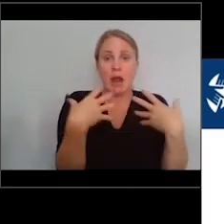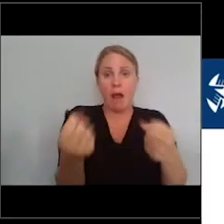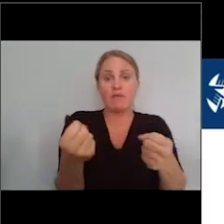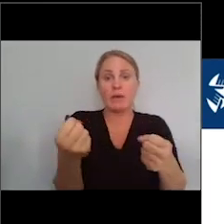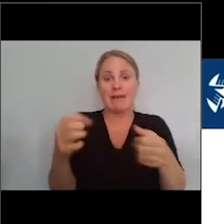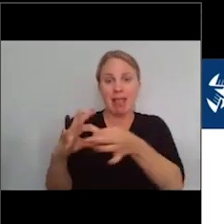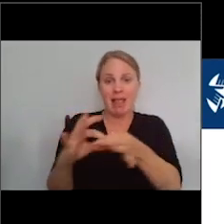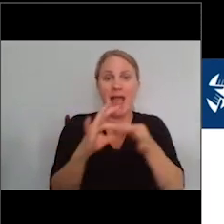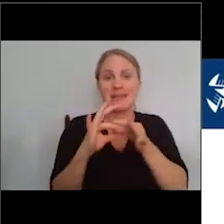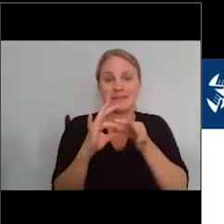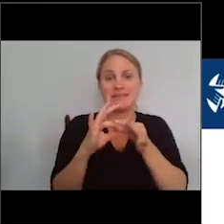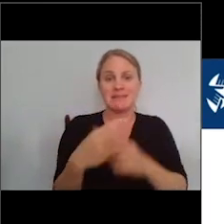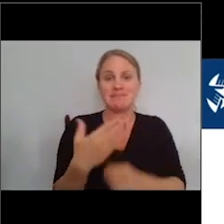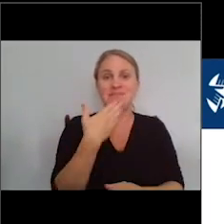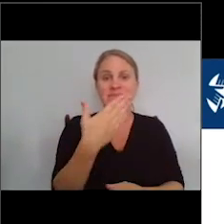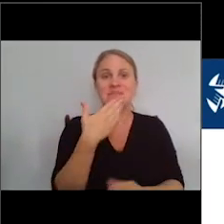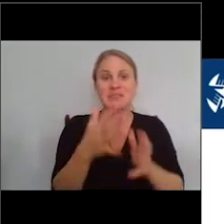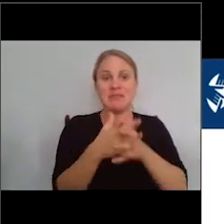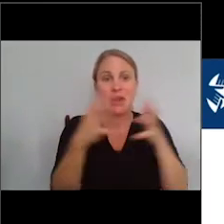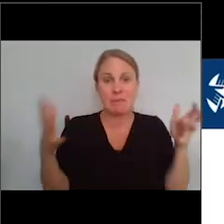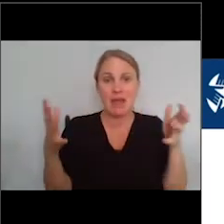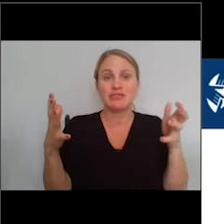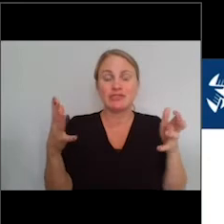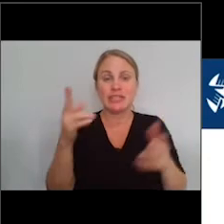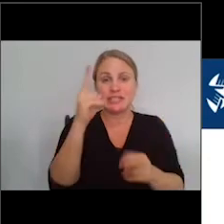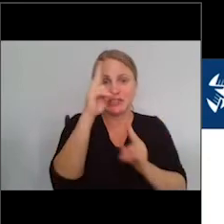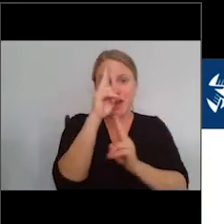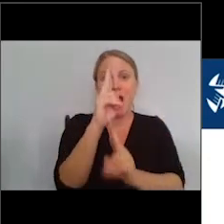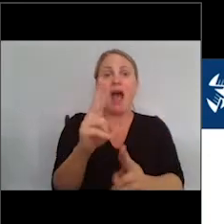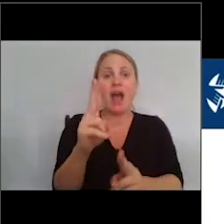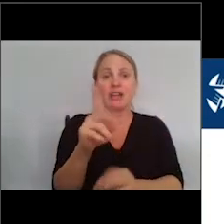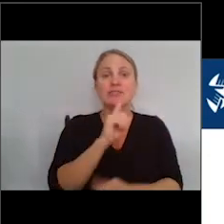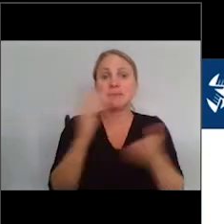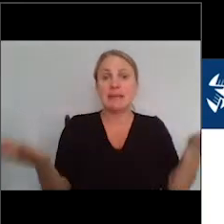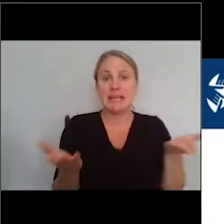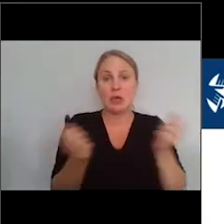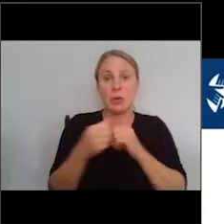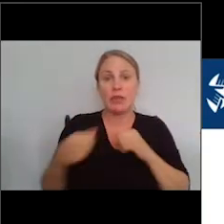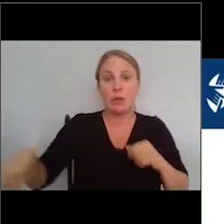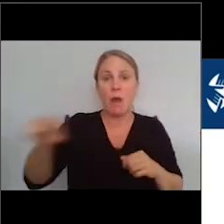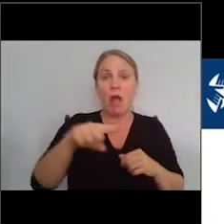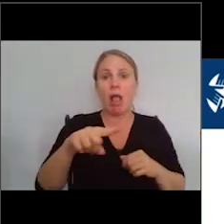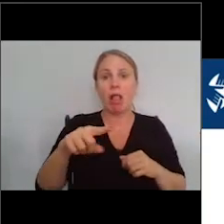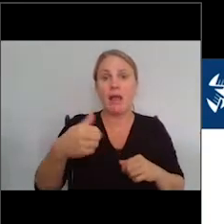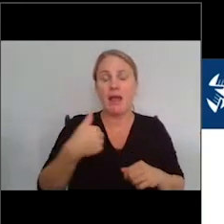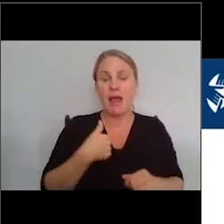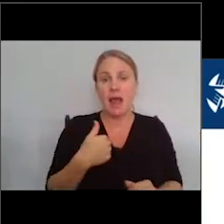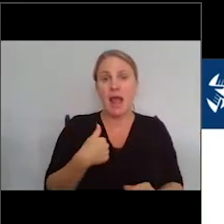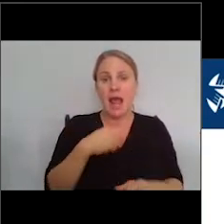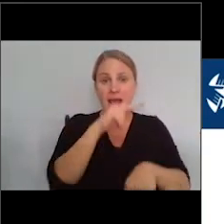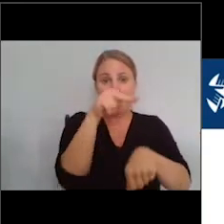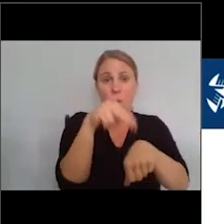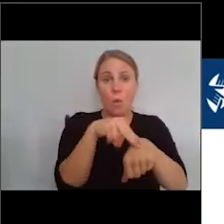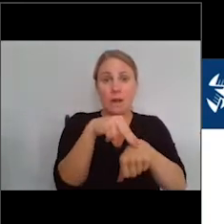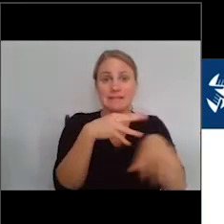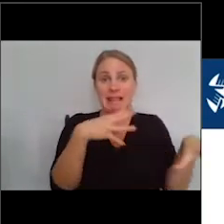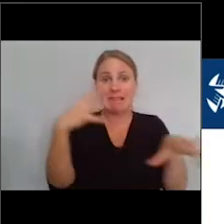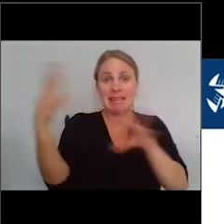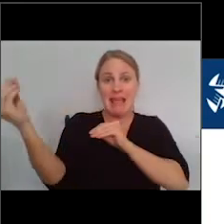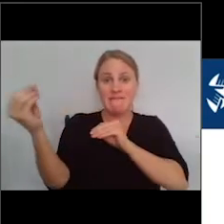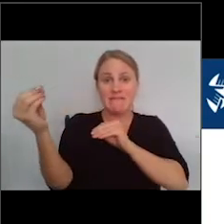Well, thank you very much. It is an honor to be here with all of you. I, of course, left the administration